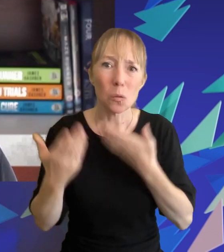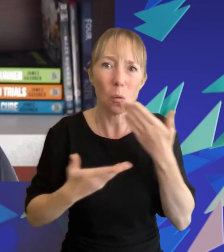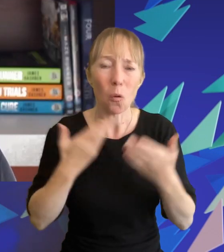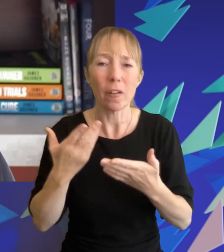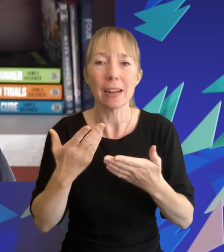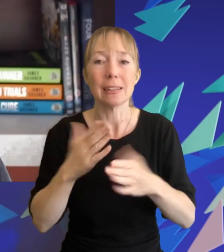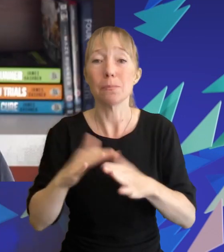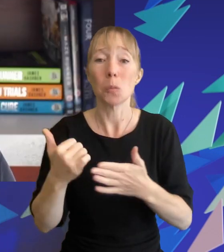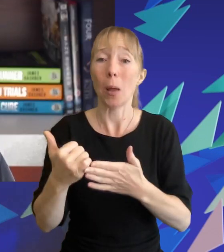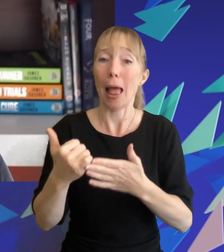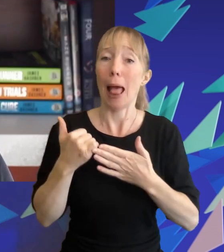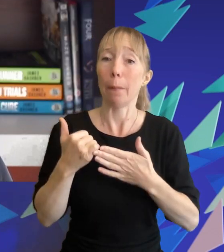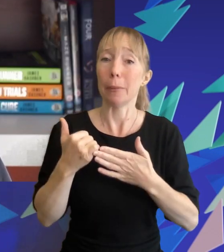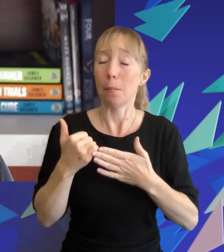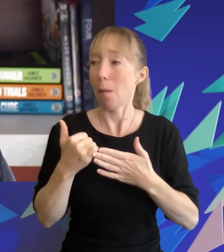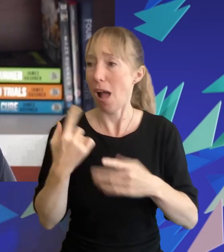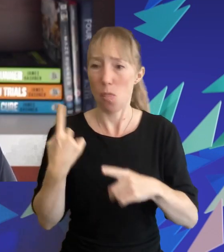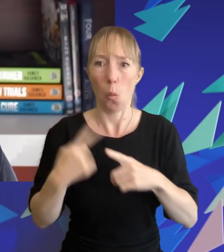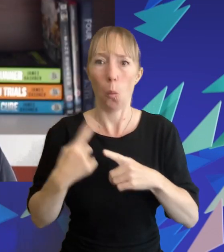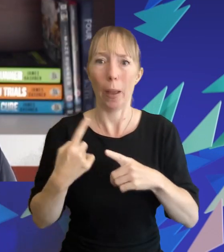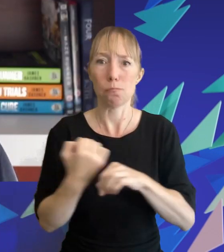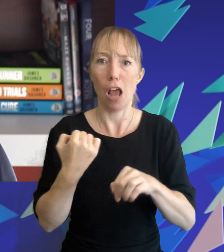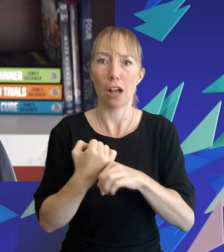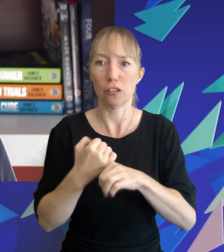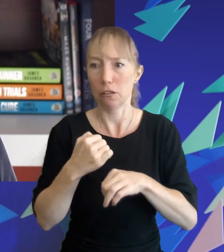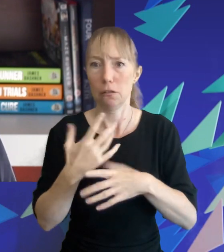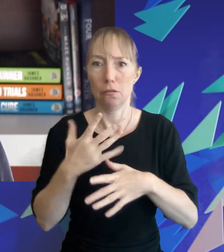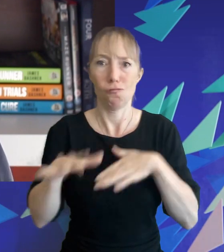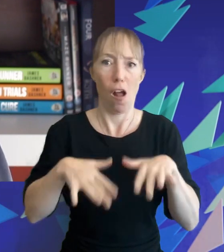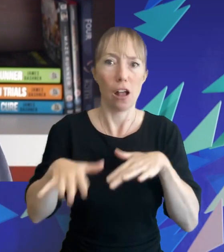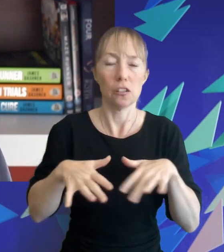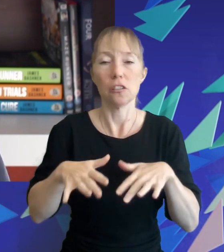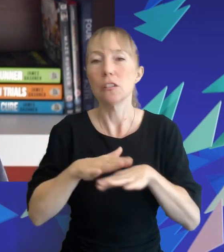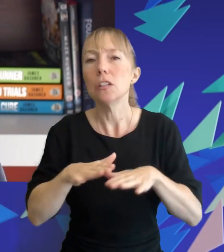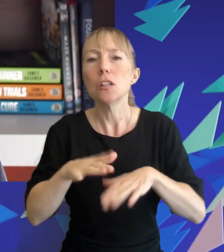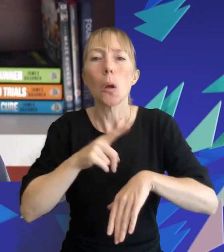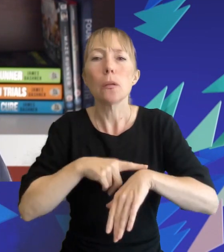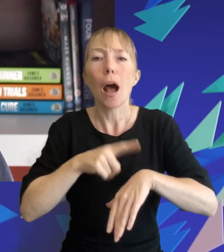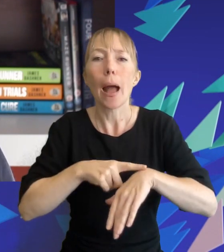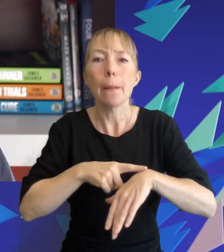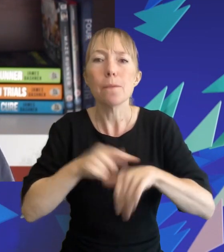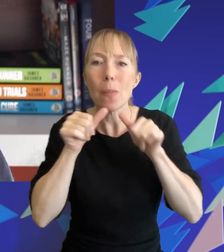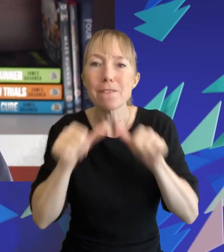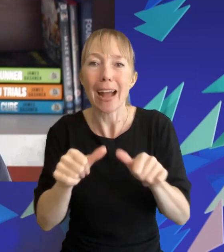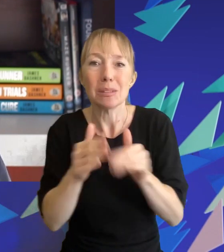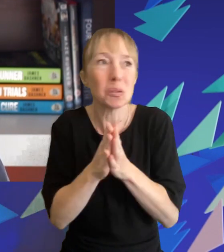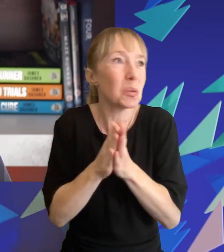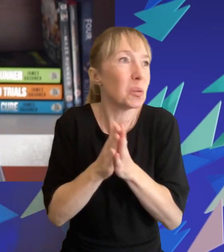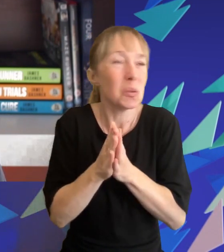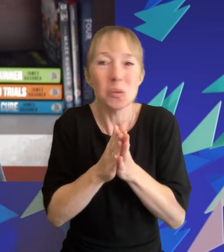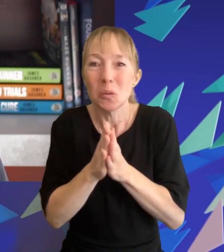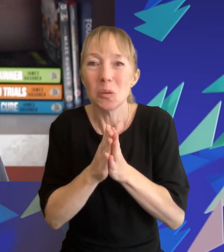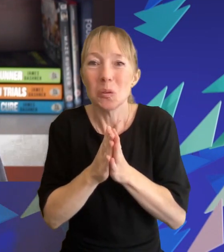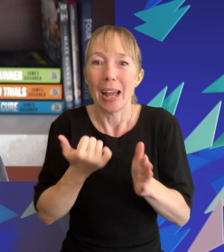wasn't helped by the rapid turnaround time on these films leaving no real time for fans to build hype in between installments and